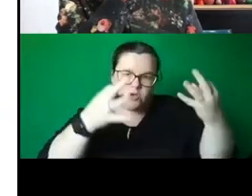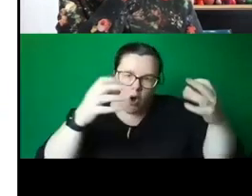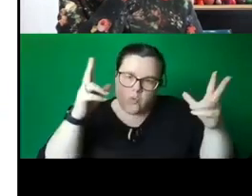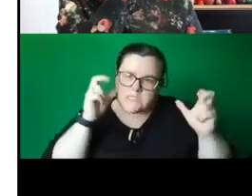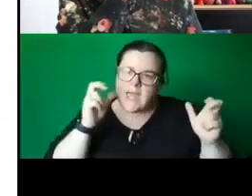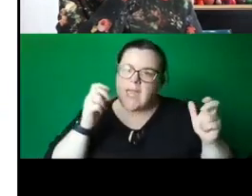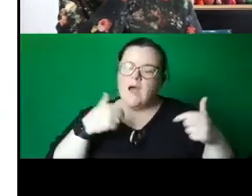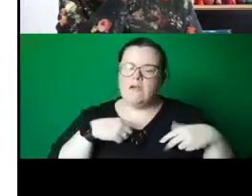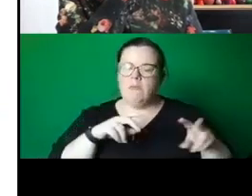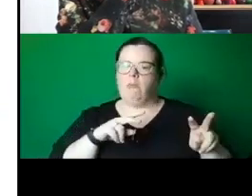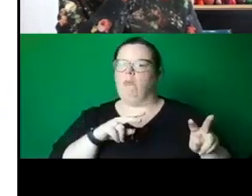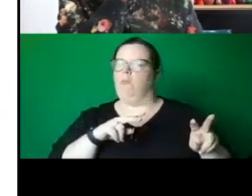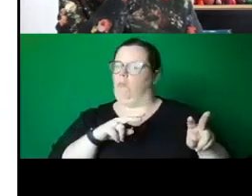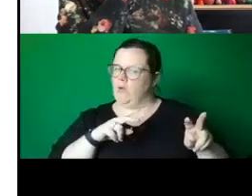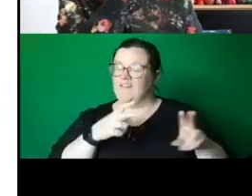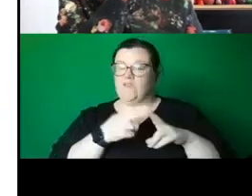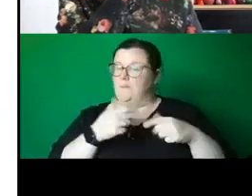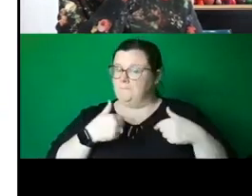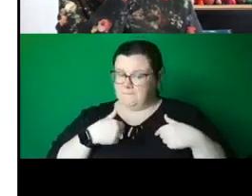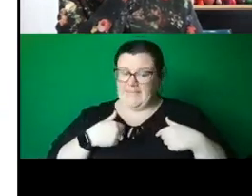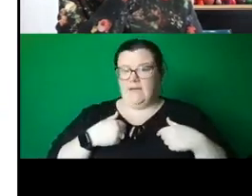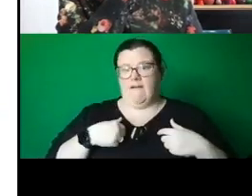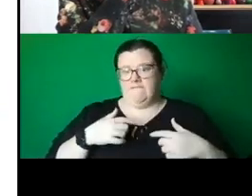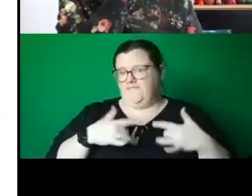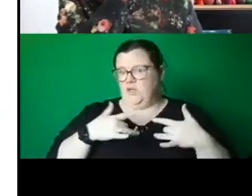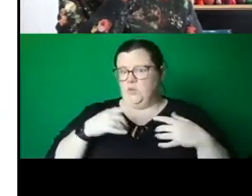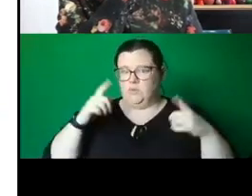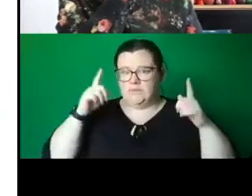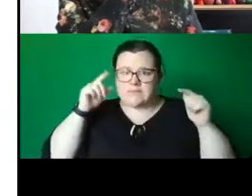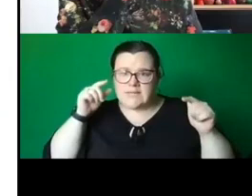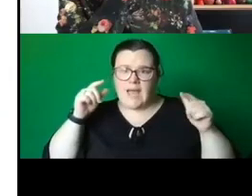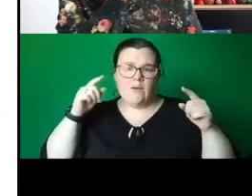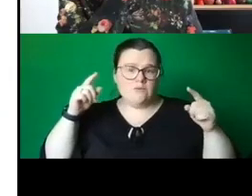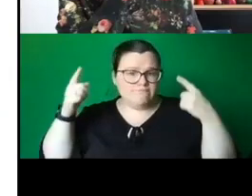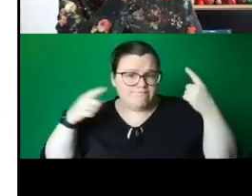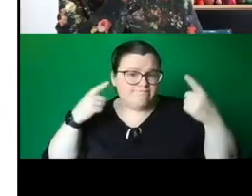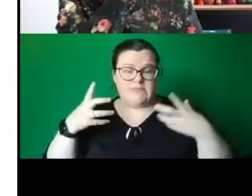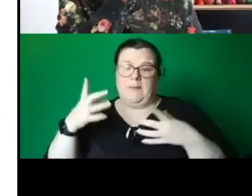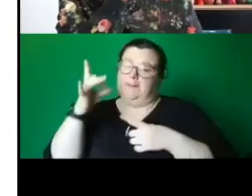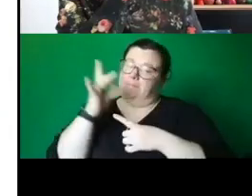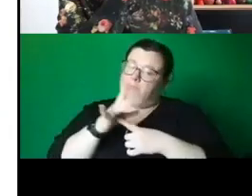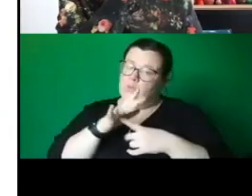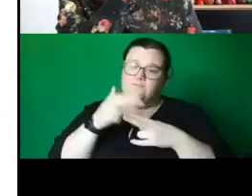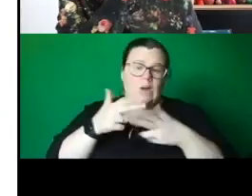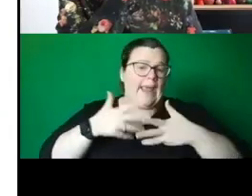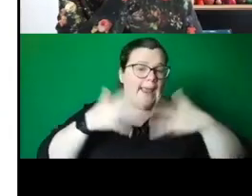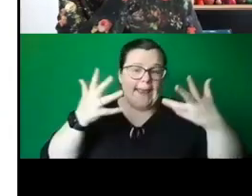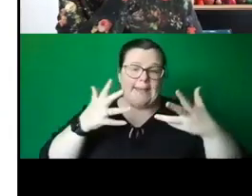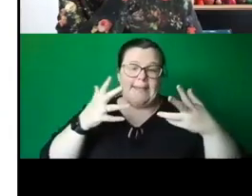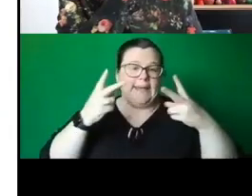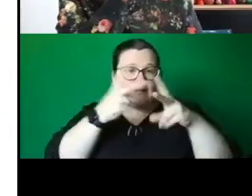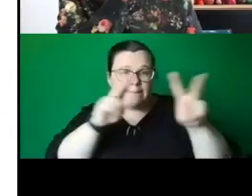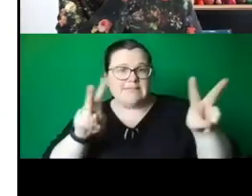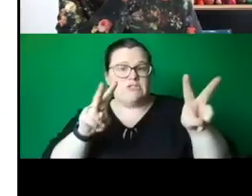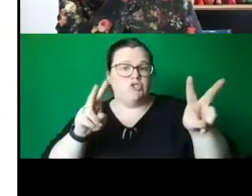a fundamental thing to, I realize, to that perceiving any image, and so I actively